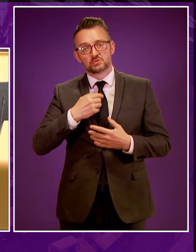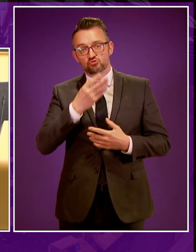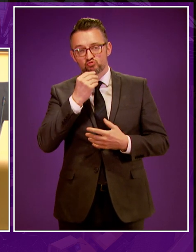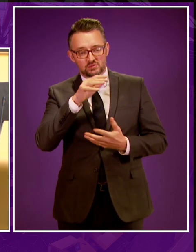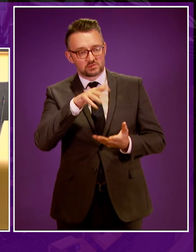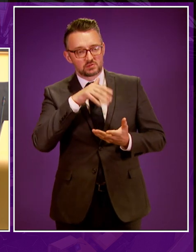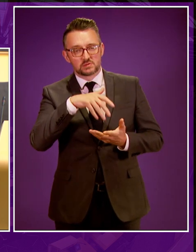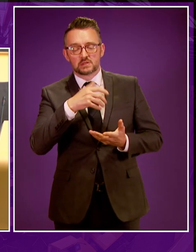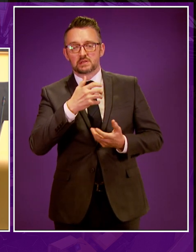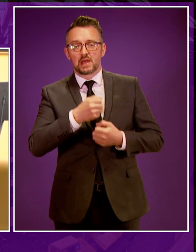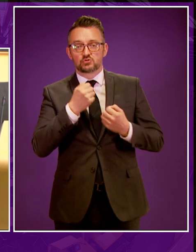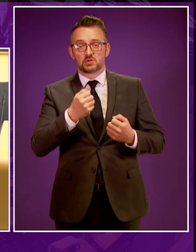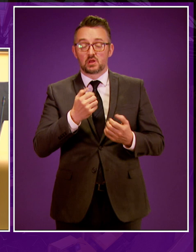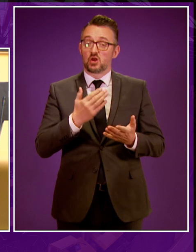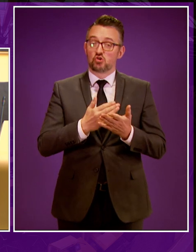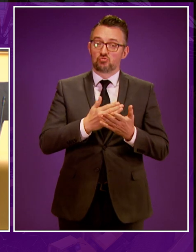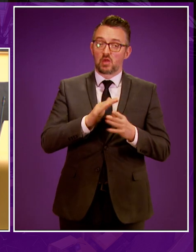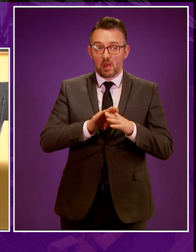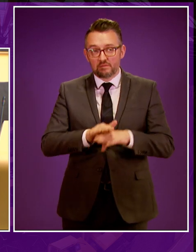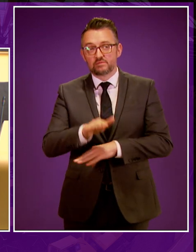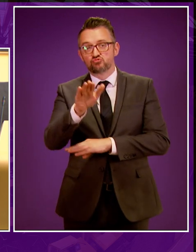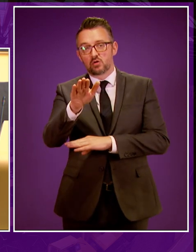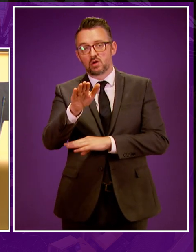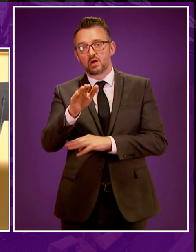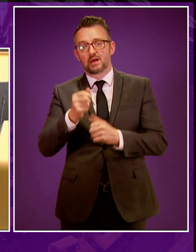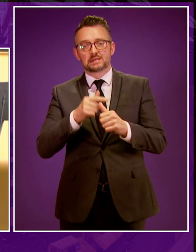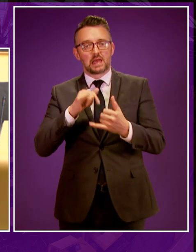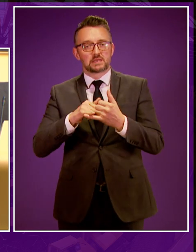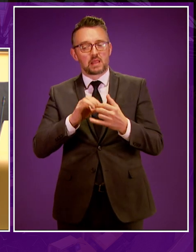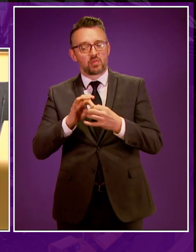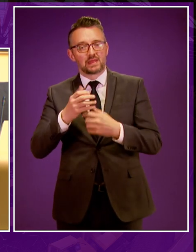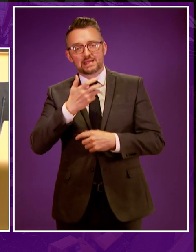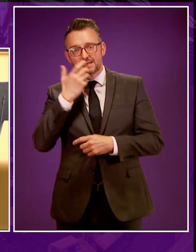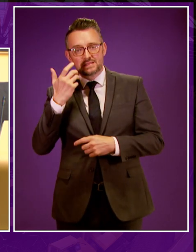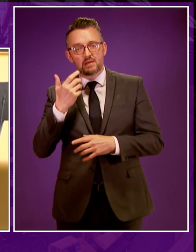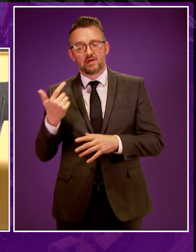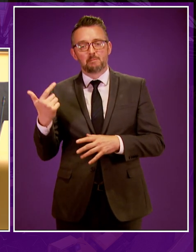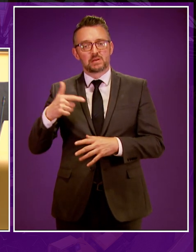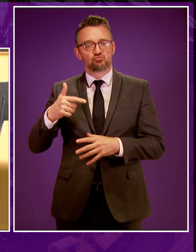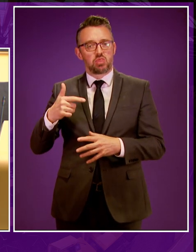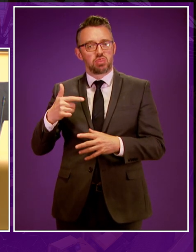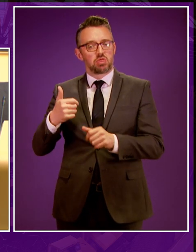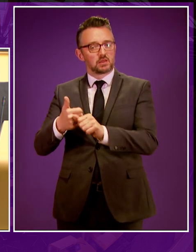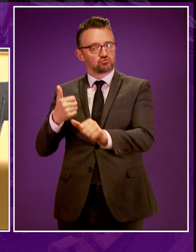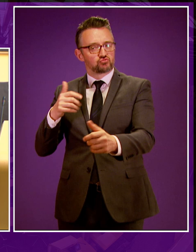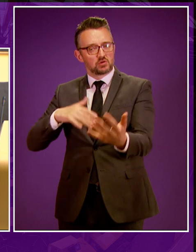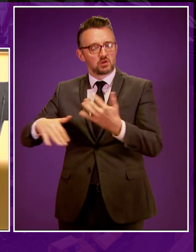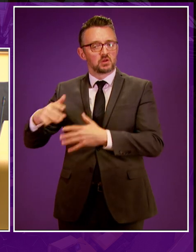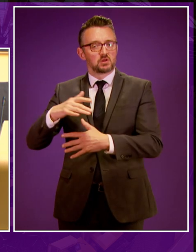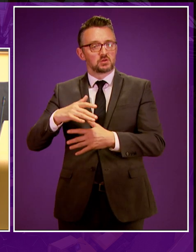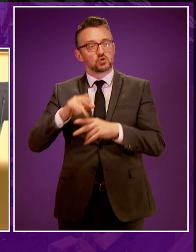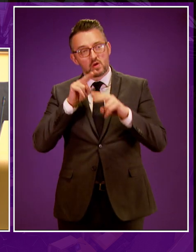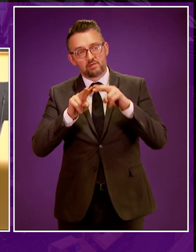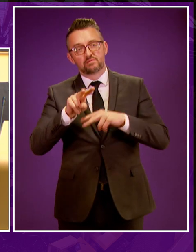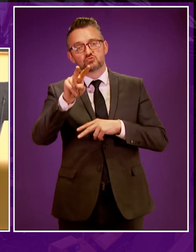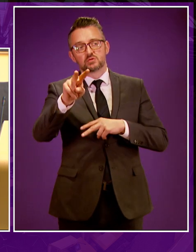and is likely to be just as important in the future for energy, for heating and for the petrochemical industry. So we need to look